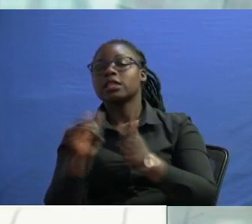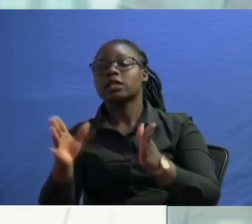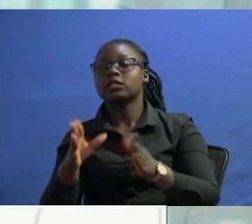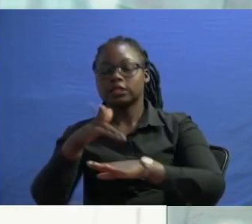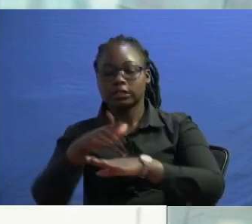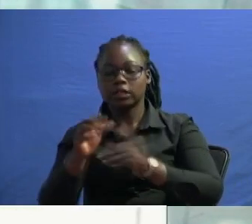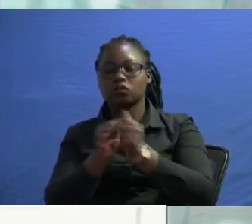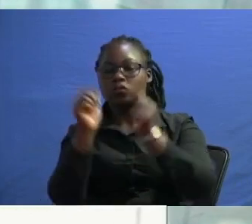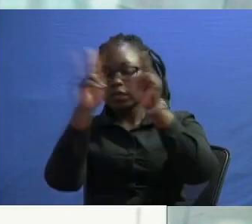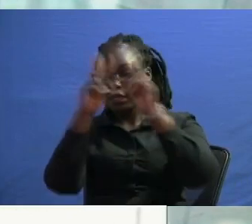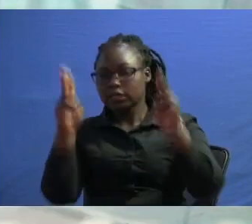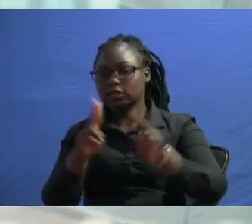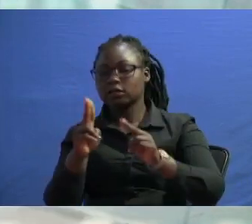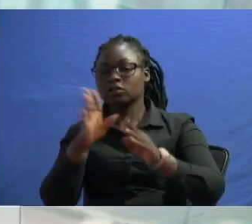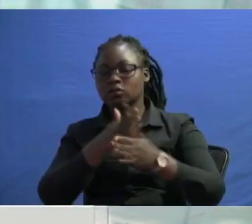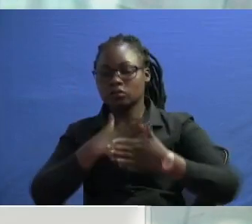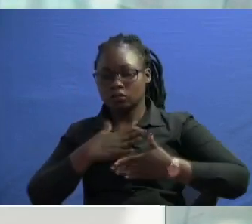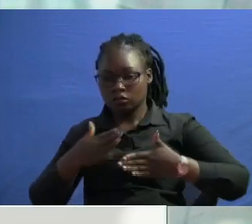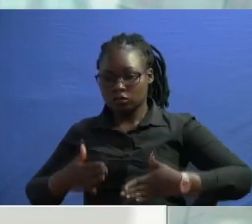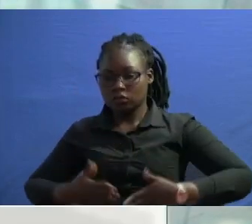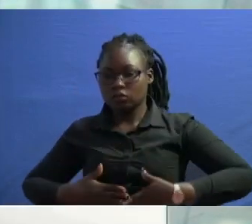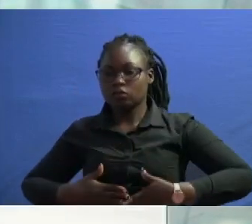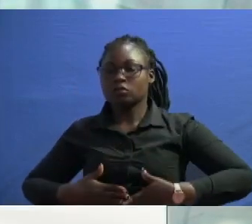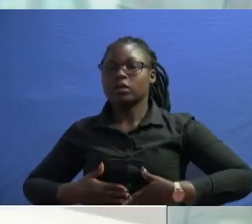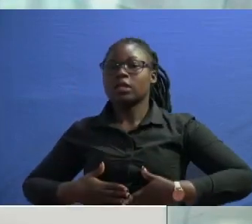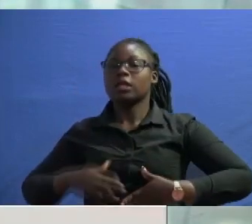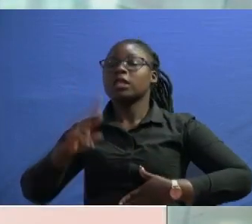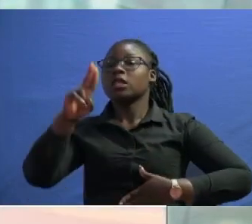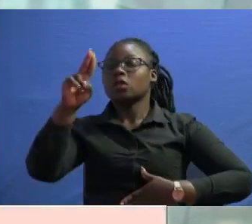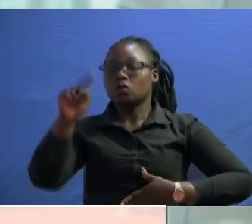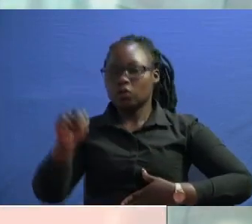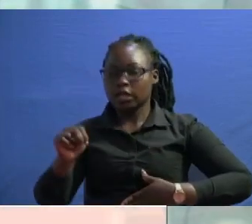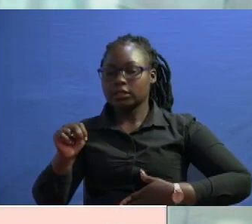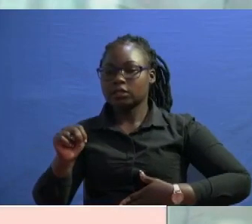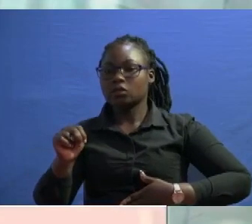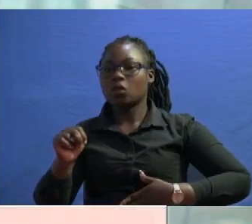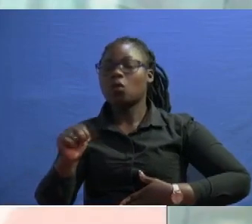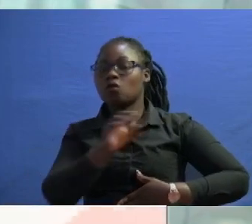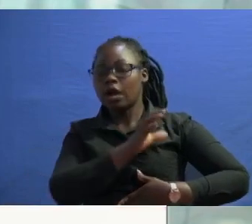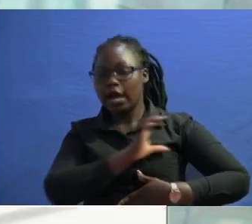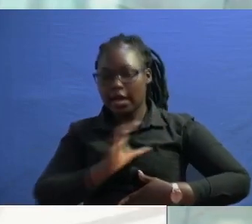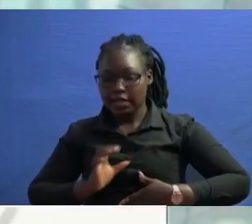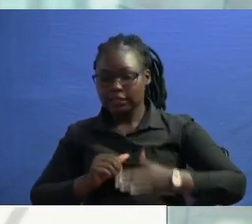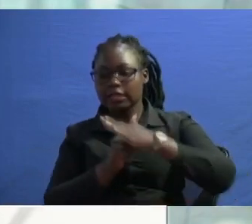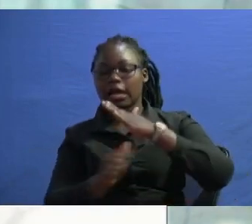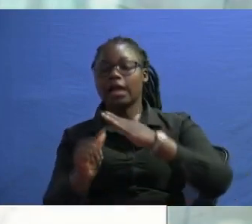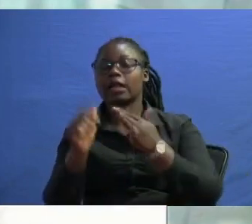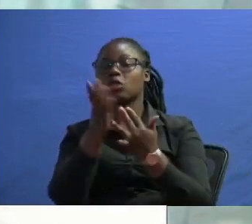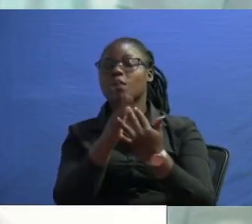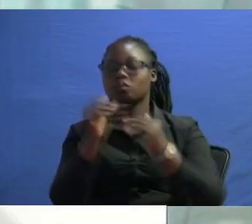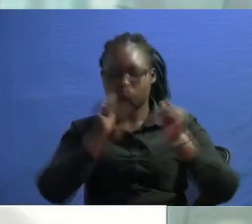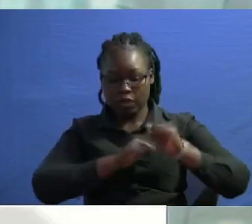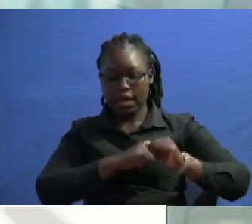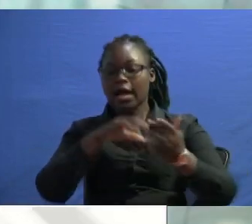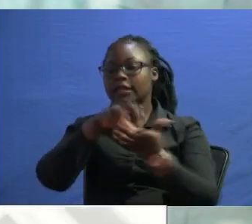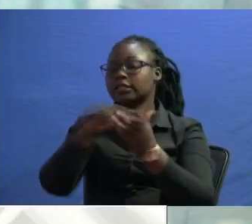international body that is the united nations security council and it is also provided under bilateral agreement a state and a